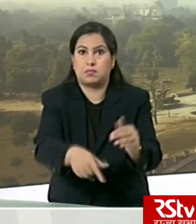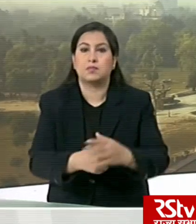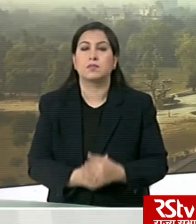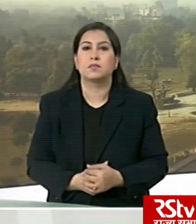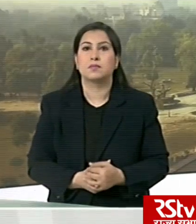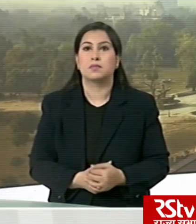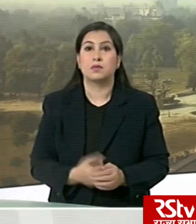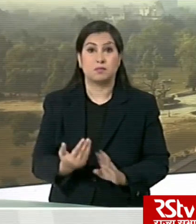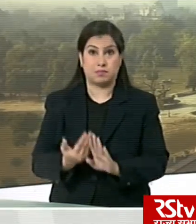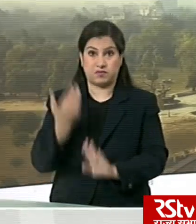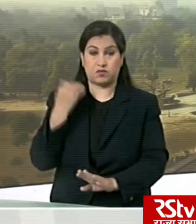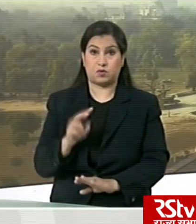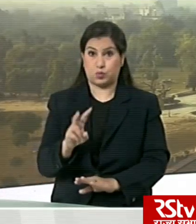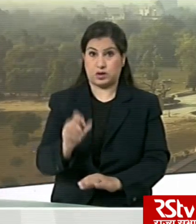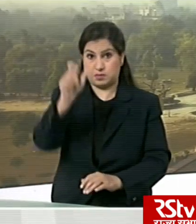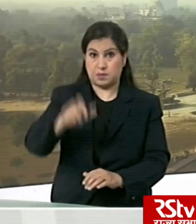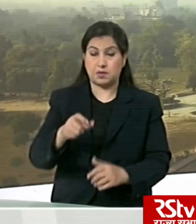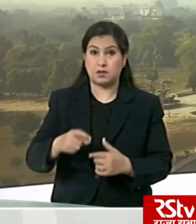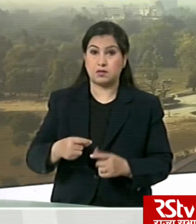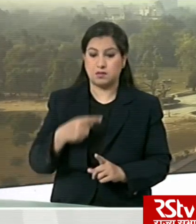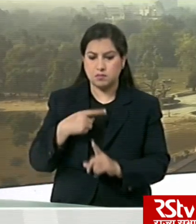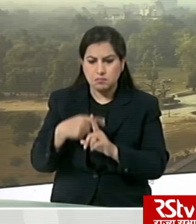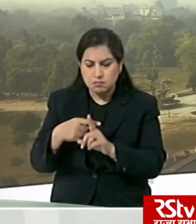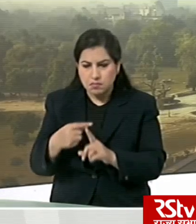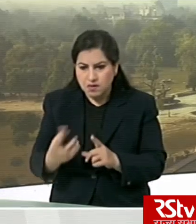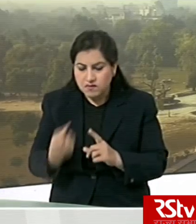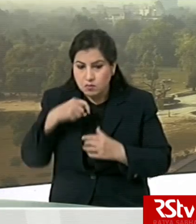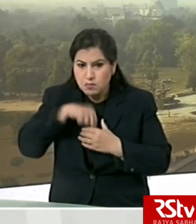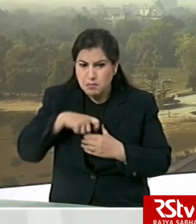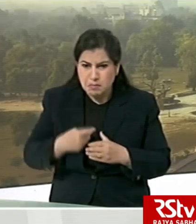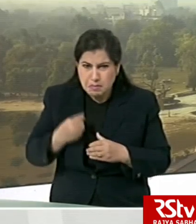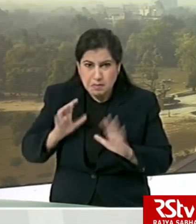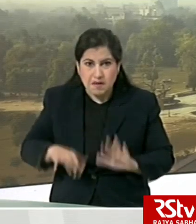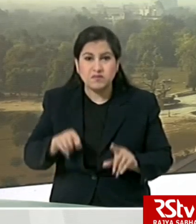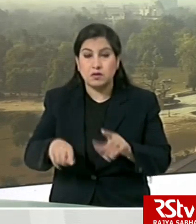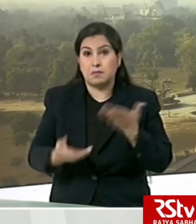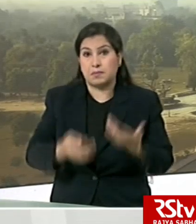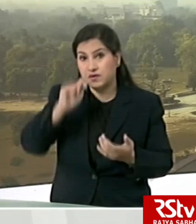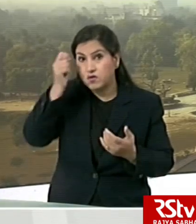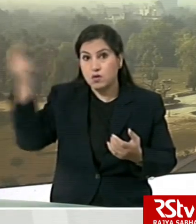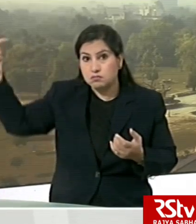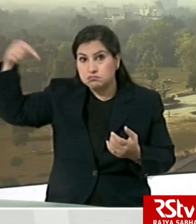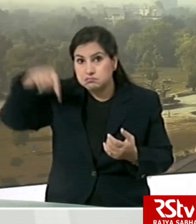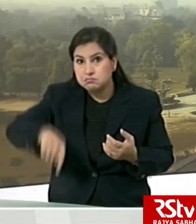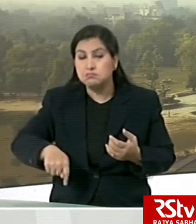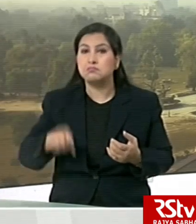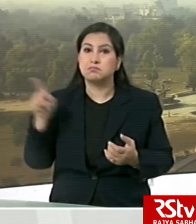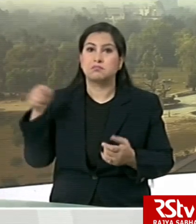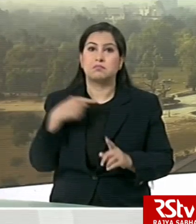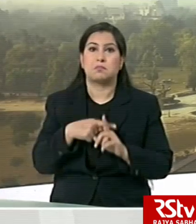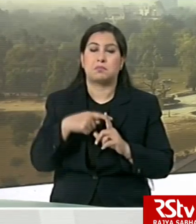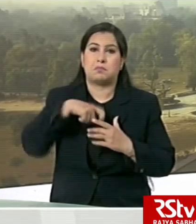Earlier, the 20 cases that tested positive in the island nation were either among foreign tourists or people who had travelled abroad.